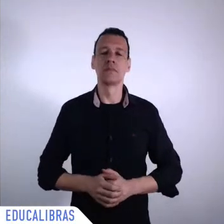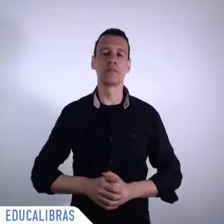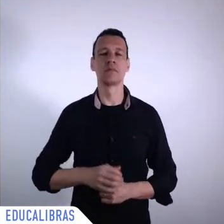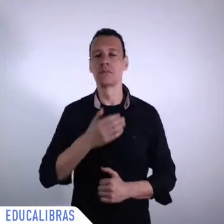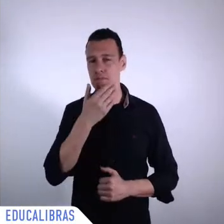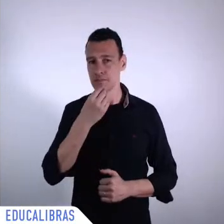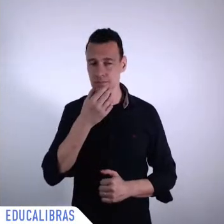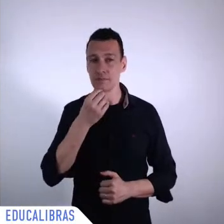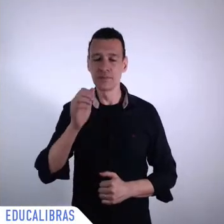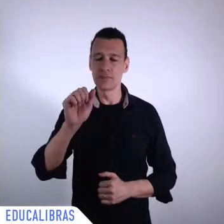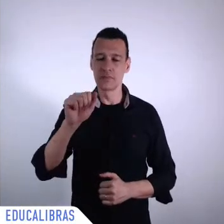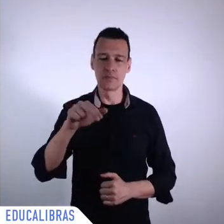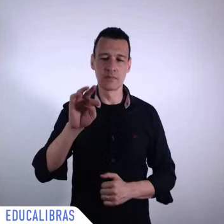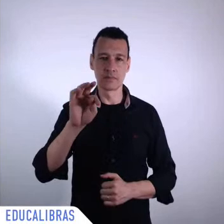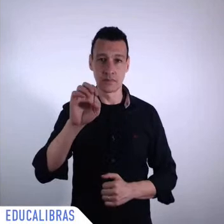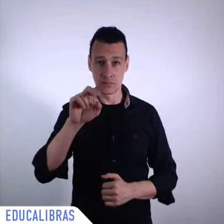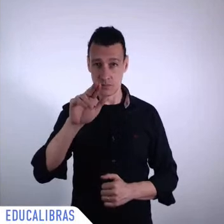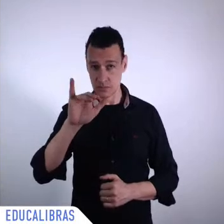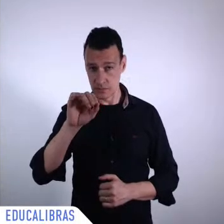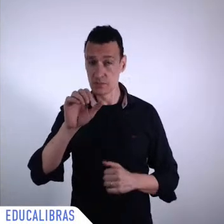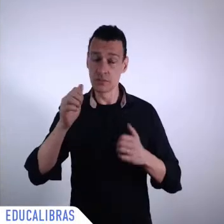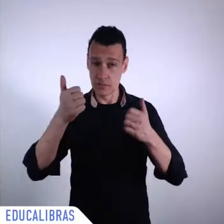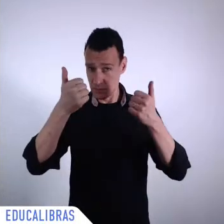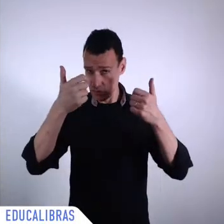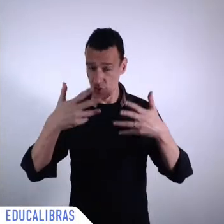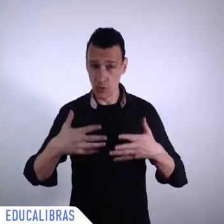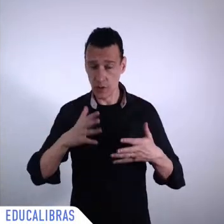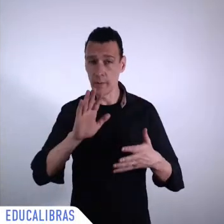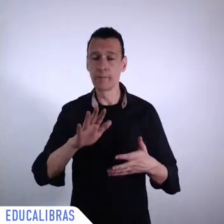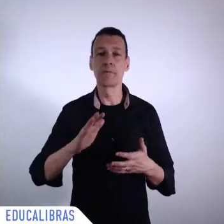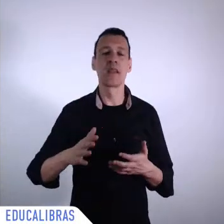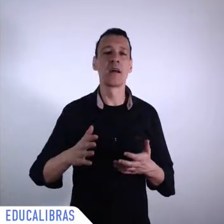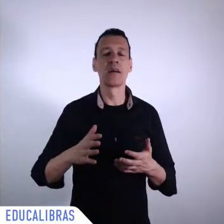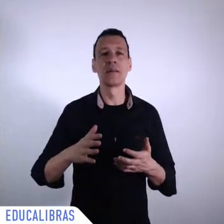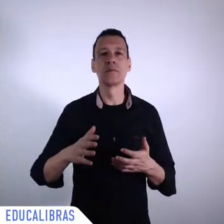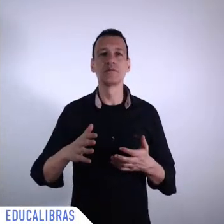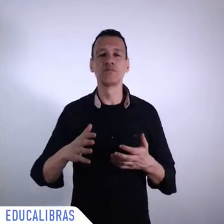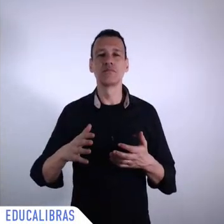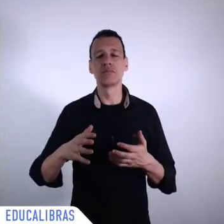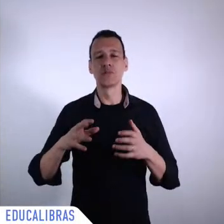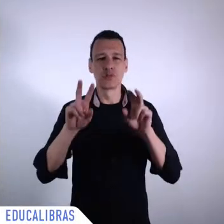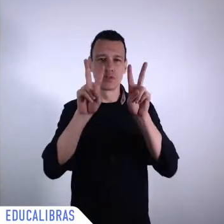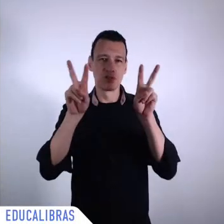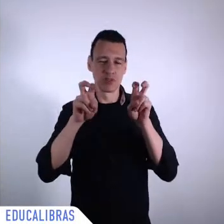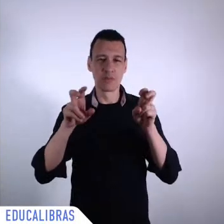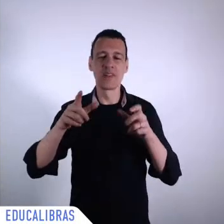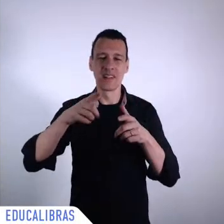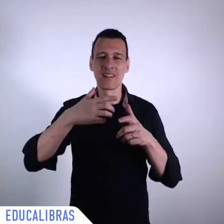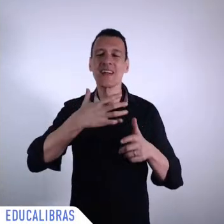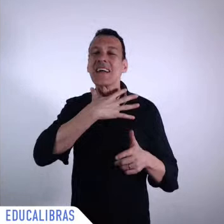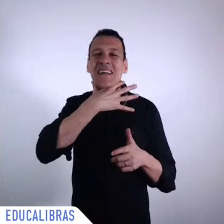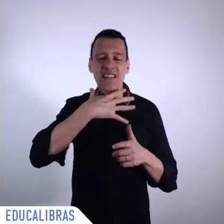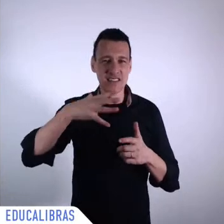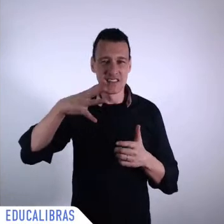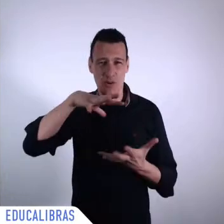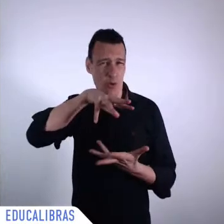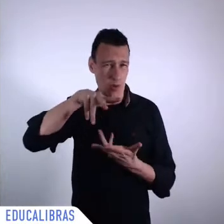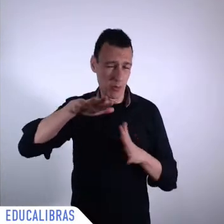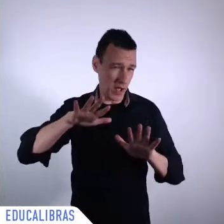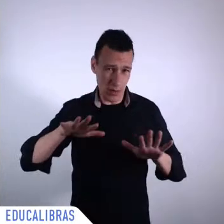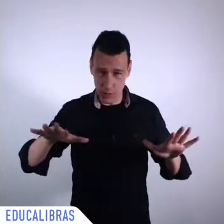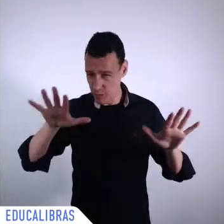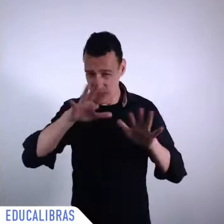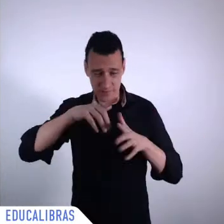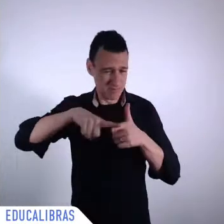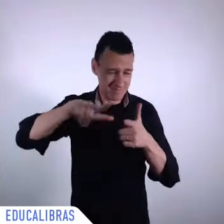that requires global and regional solutions. There is an urgent need for improved multilateralism and